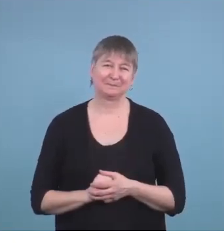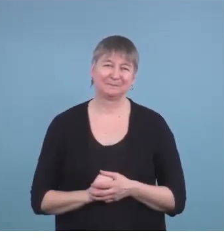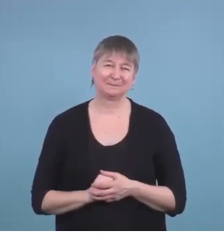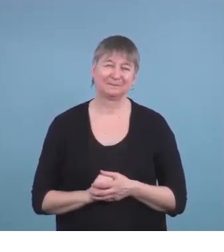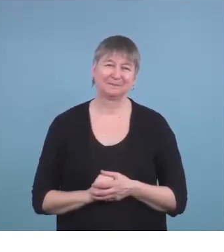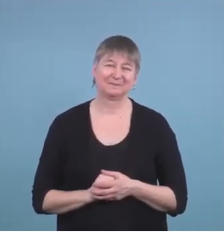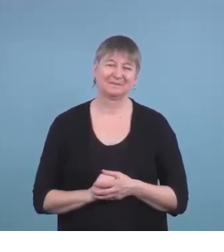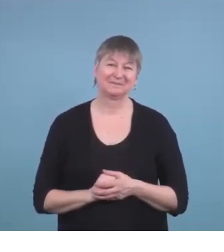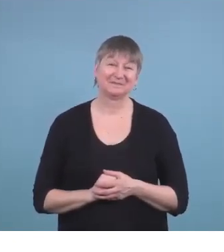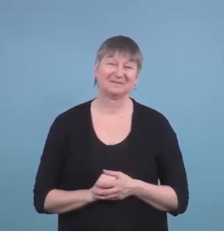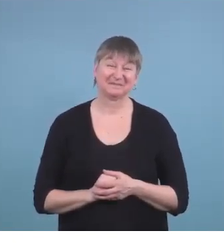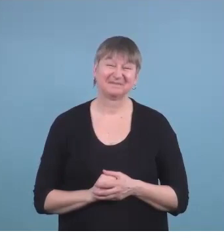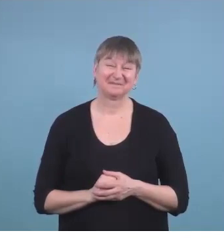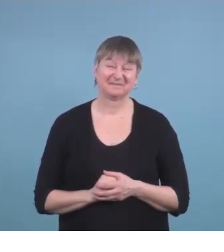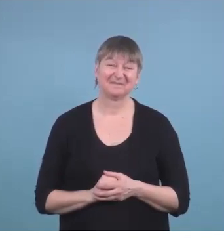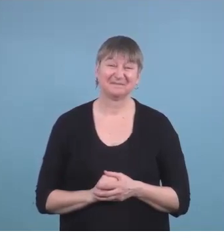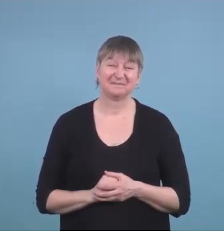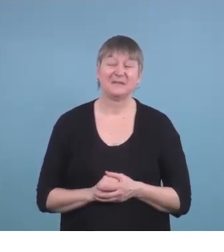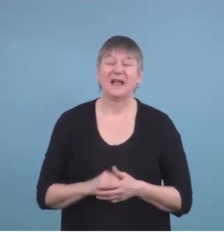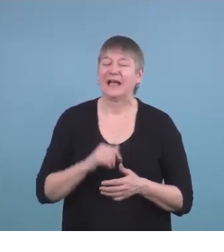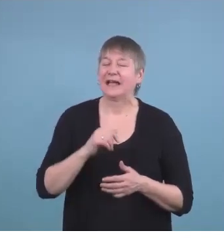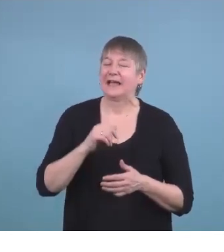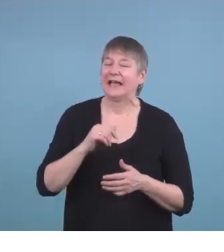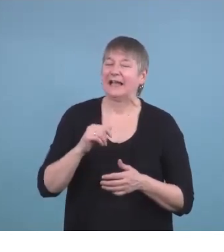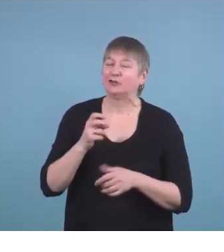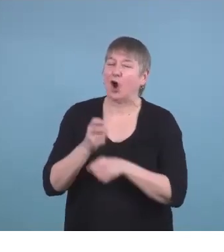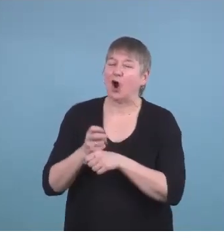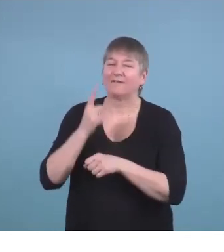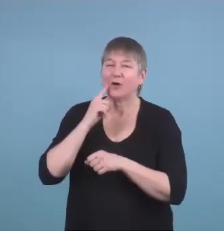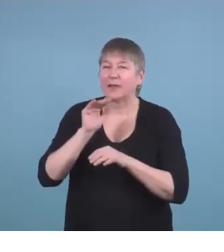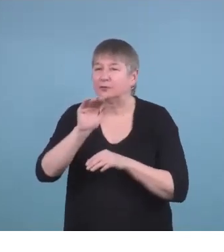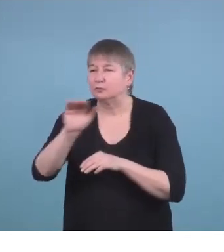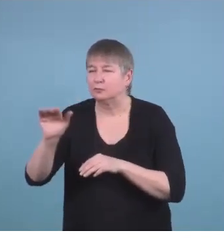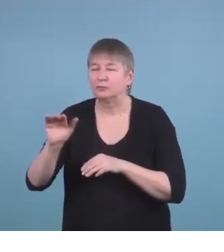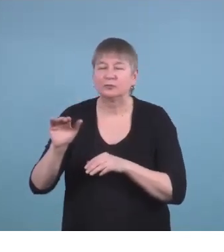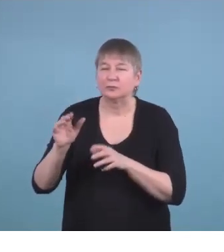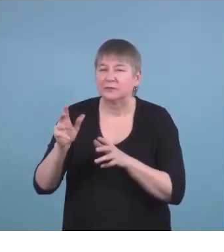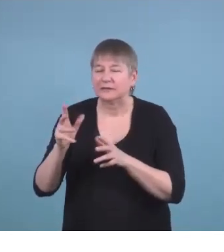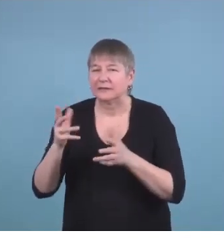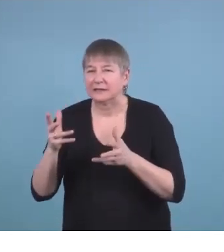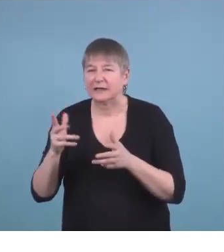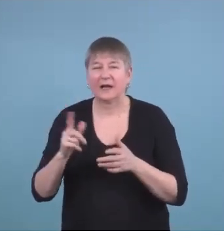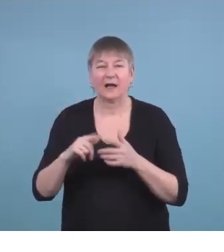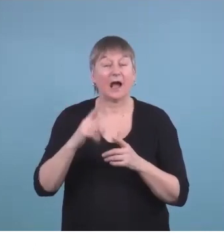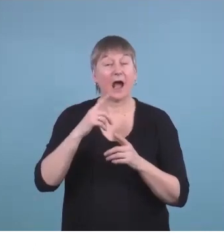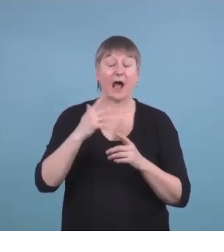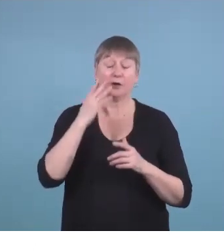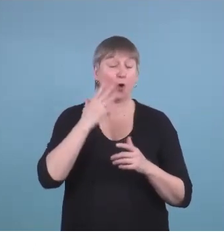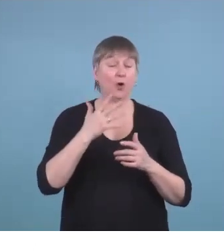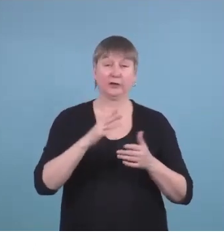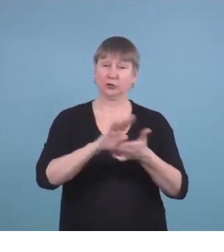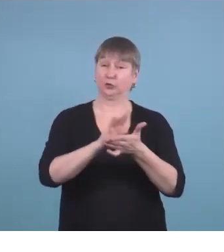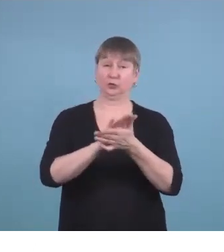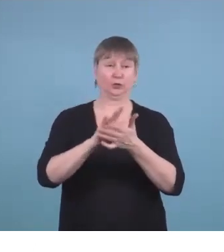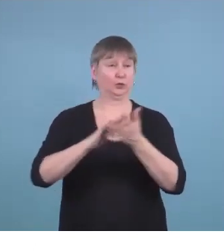it is hard for them to reach out and I know that we say oh you know they're surrounded by hearing kids all the time this is their